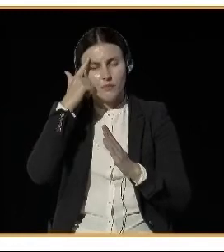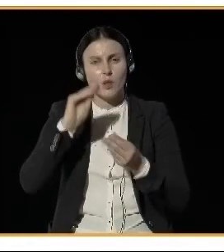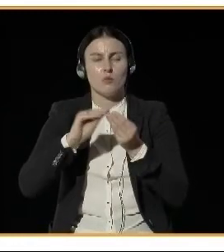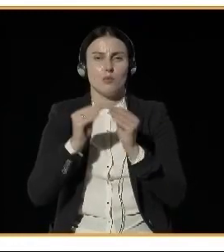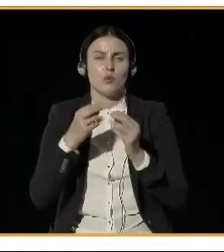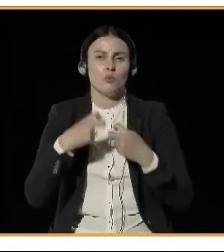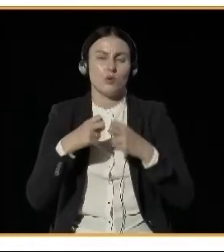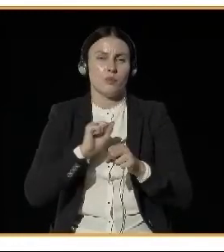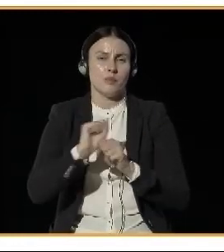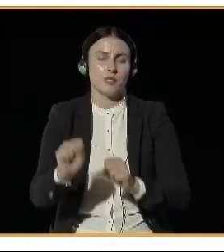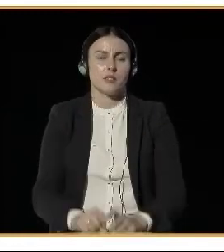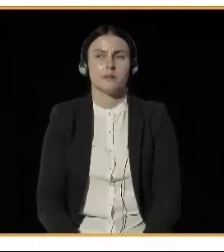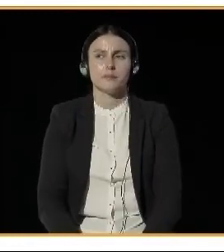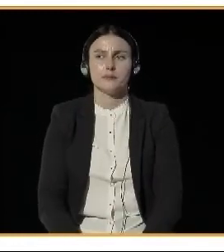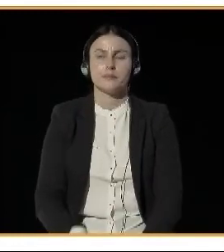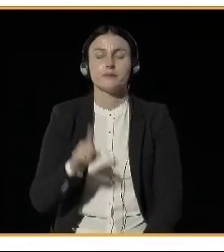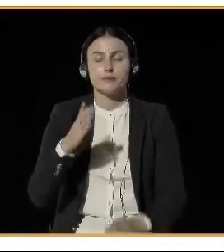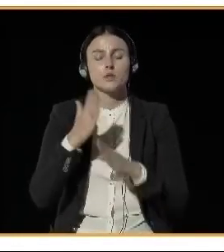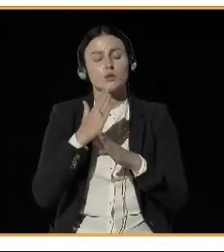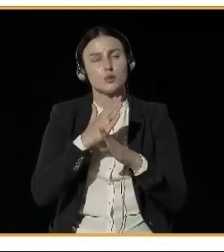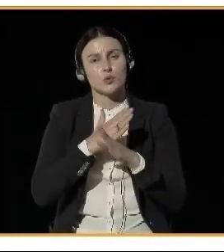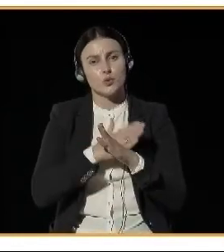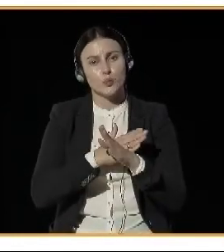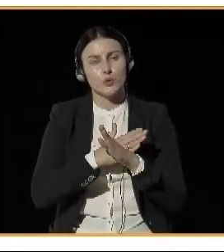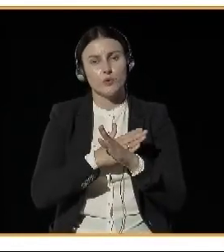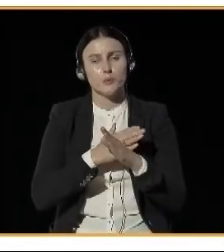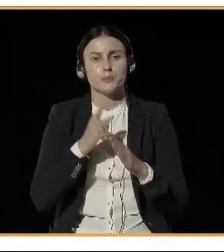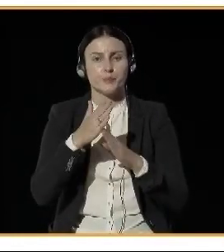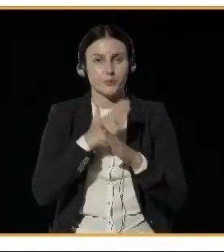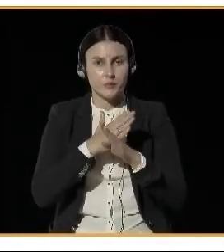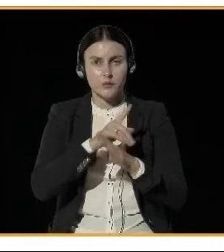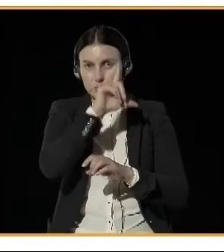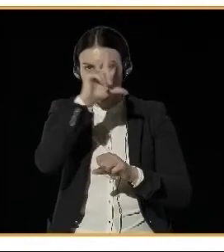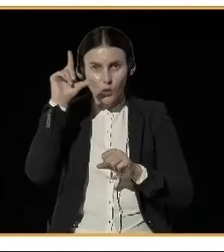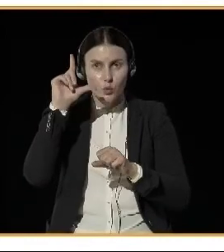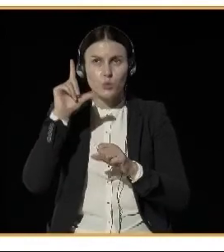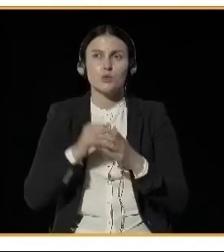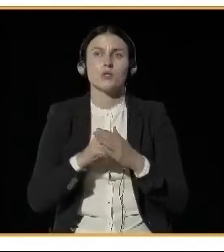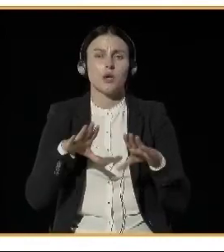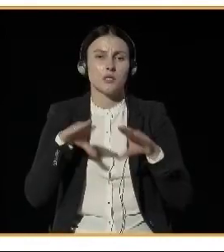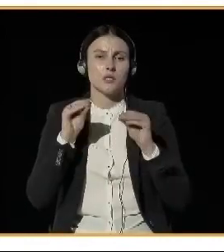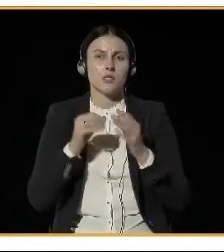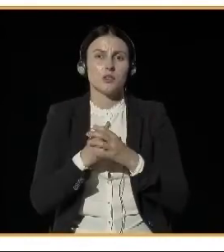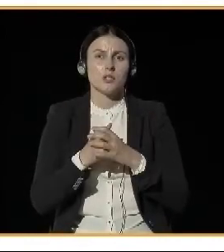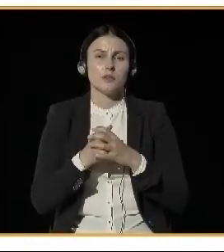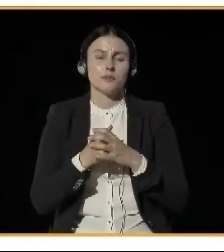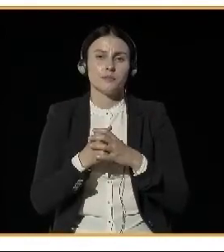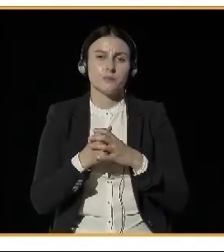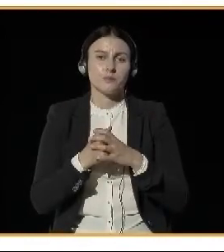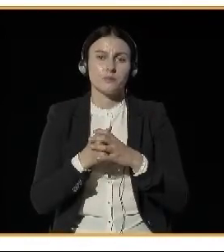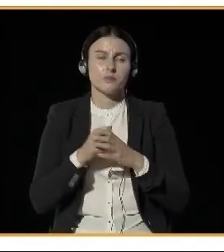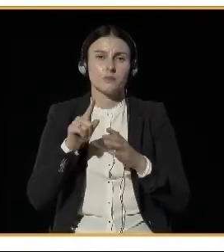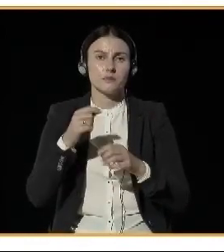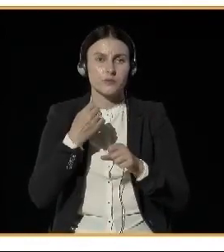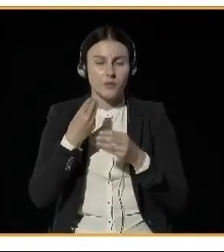And gradually, the citizens started to be put more and more positive to the measures.